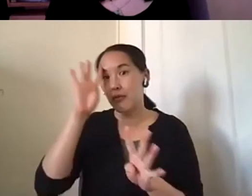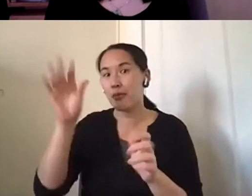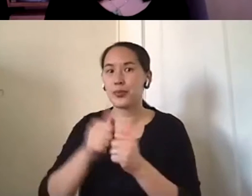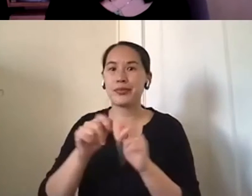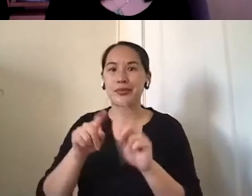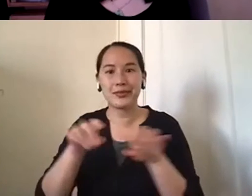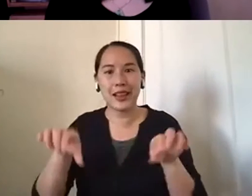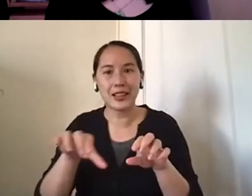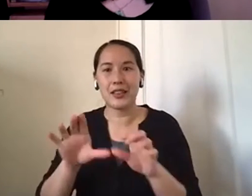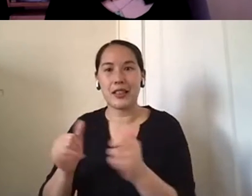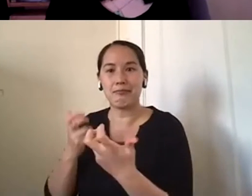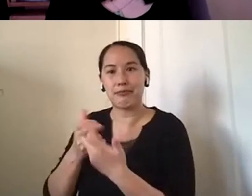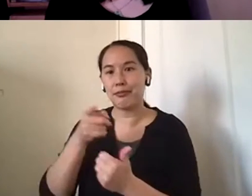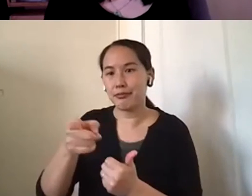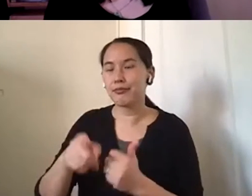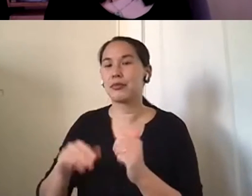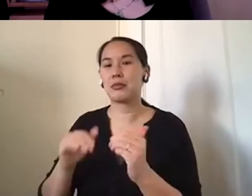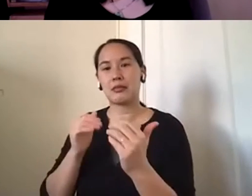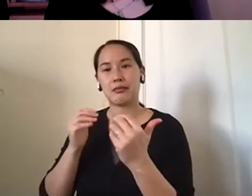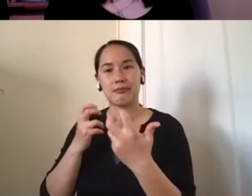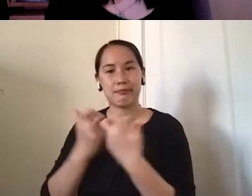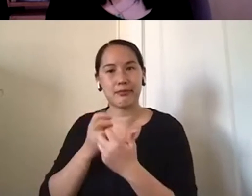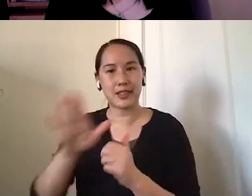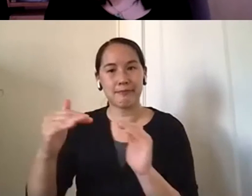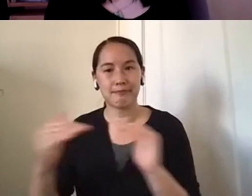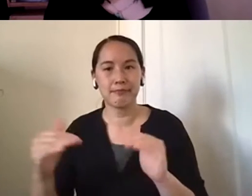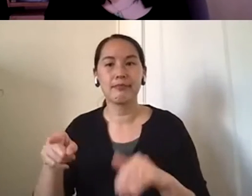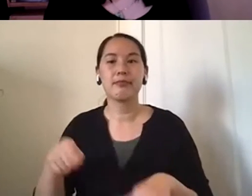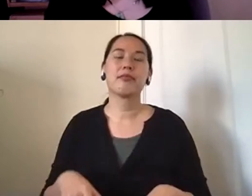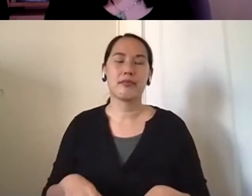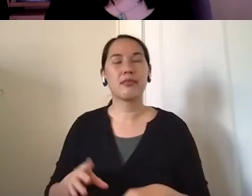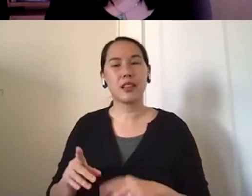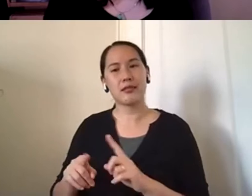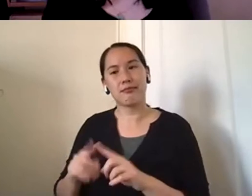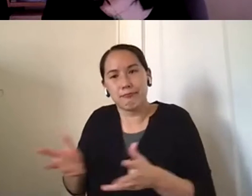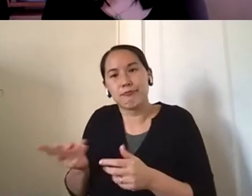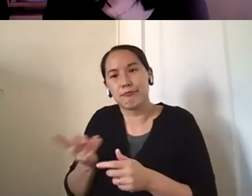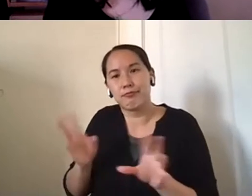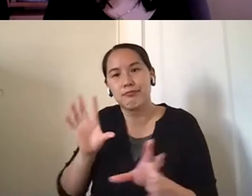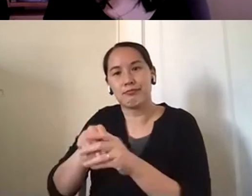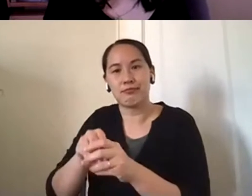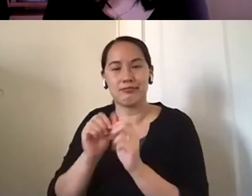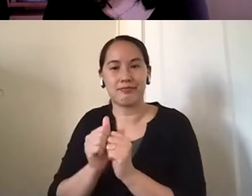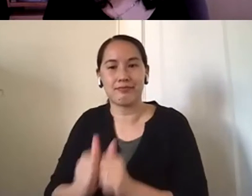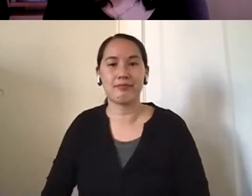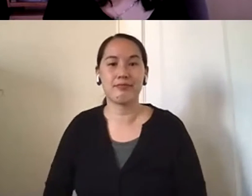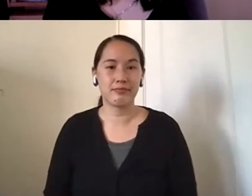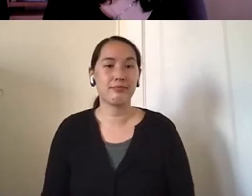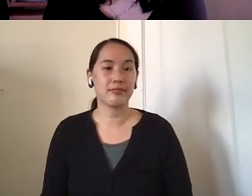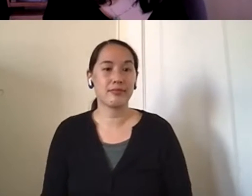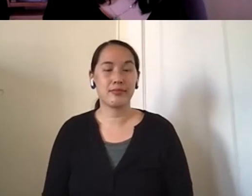exactly where he's at in the, on the level of, of, of kind of what he needed. Mm-hmm. That's great. Wonderful.